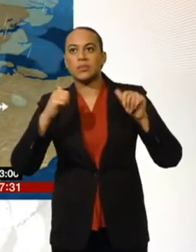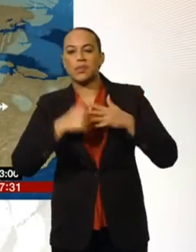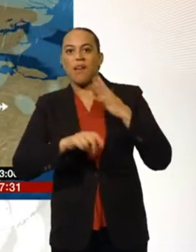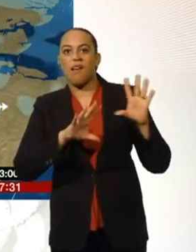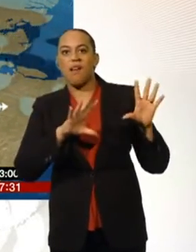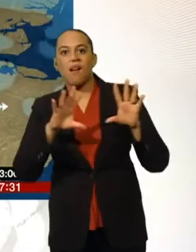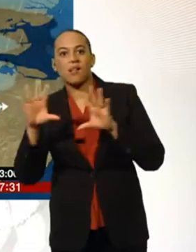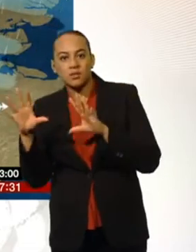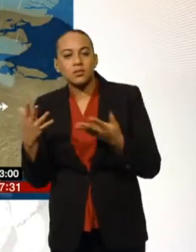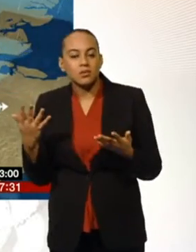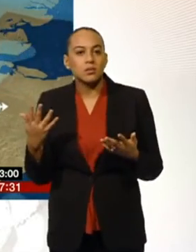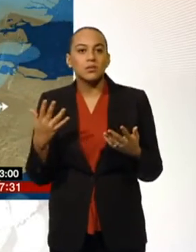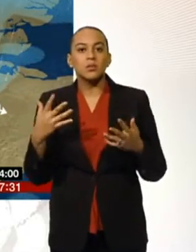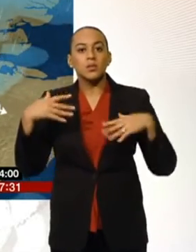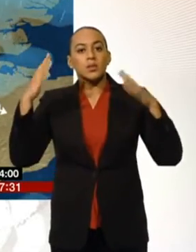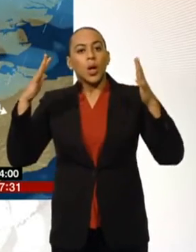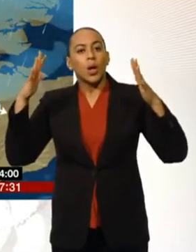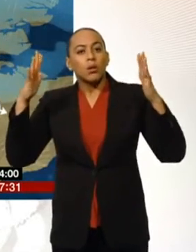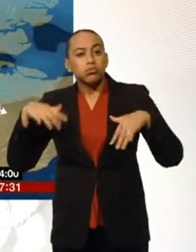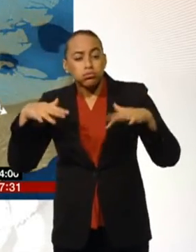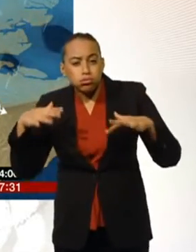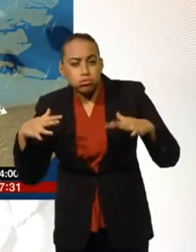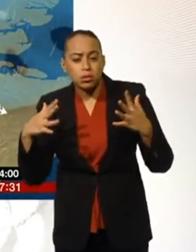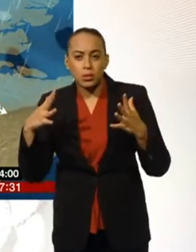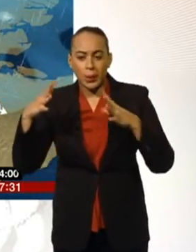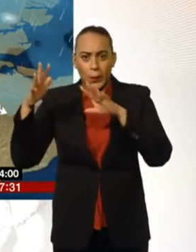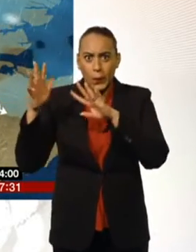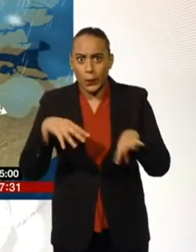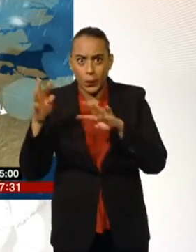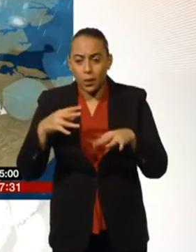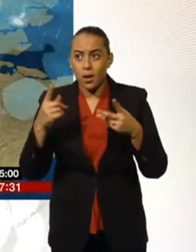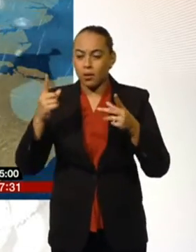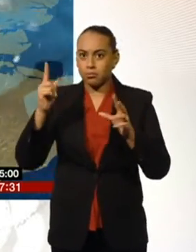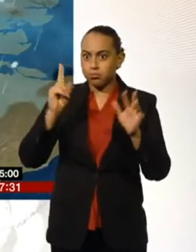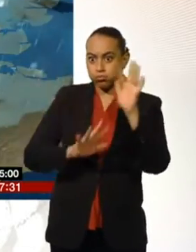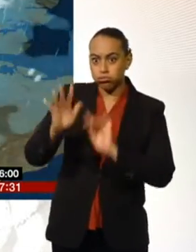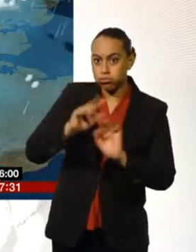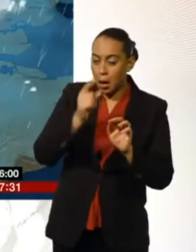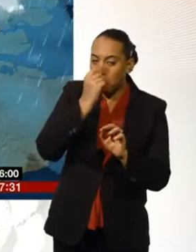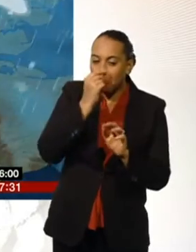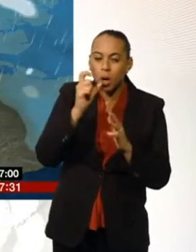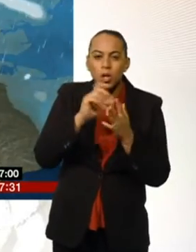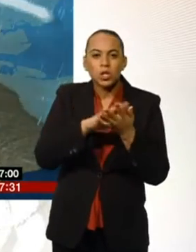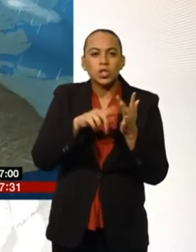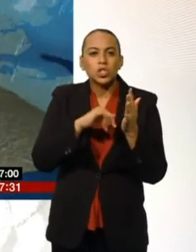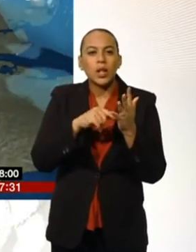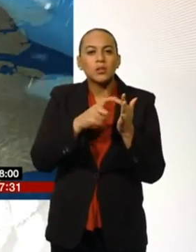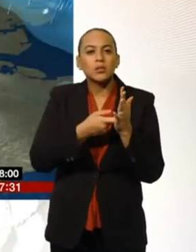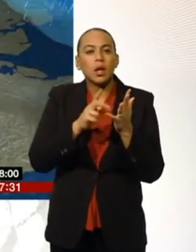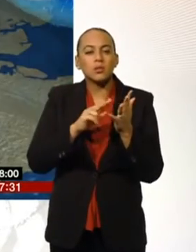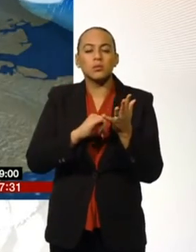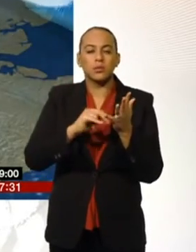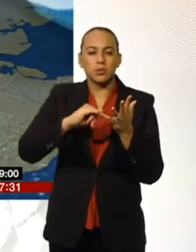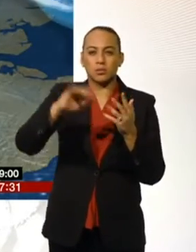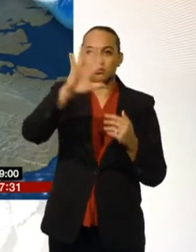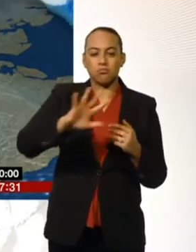north. Now those showers could turn a little bit wintry, some sleet, even possibly a few flakes of snow, particularly over the tops of the Chilterns, but even to lower levels just for a